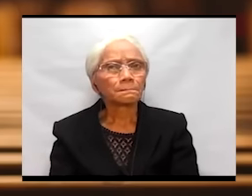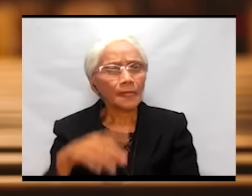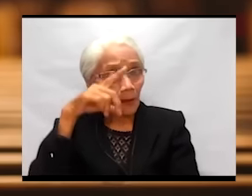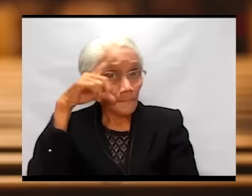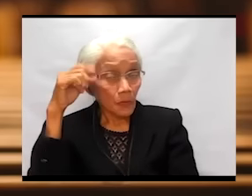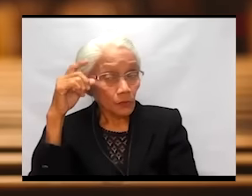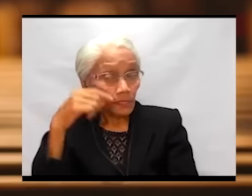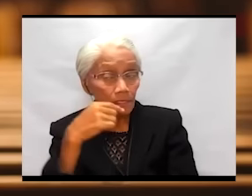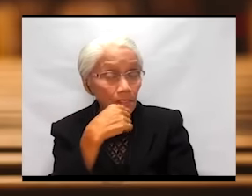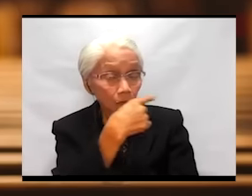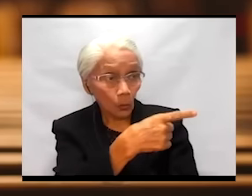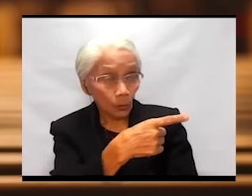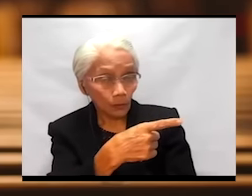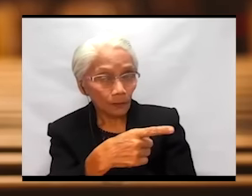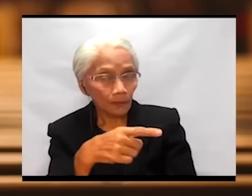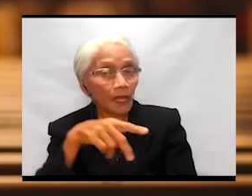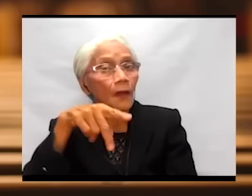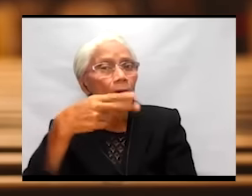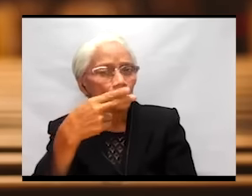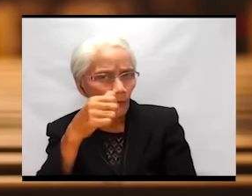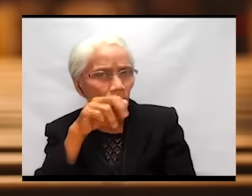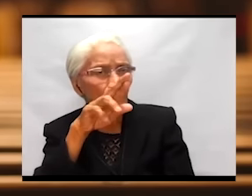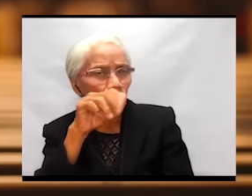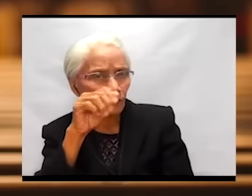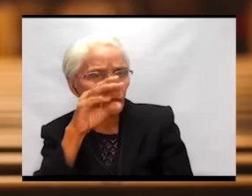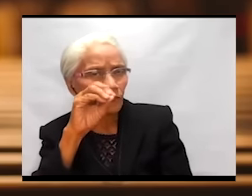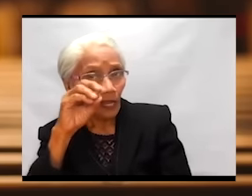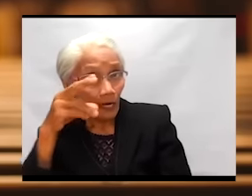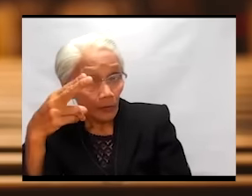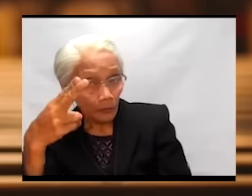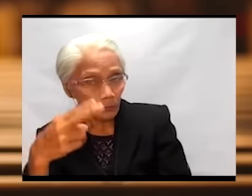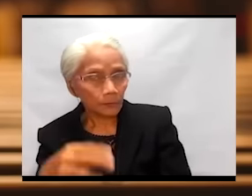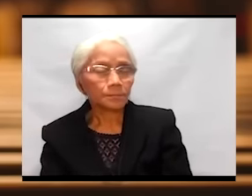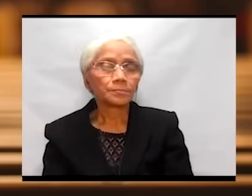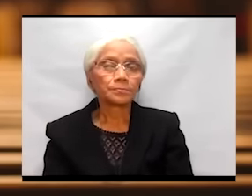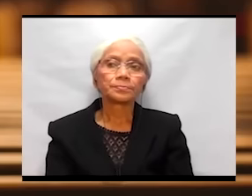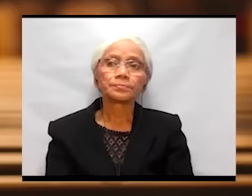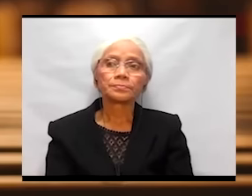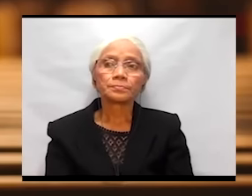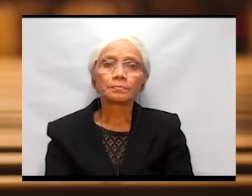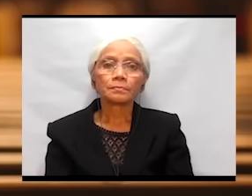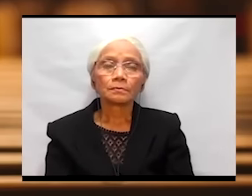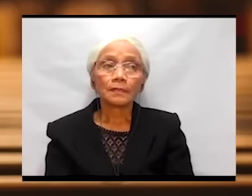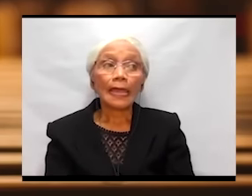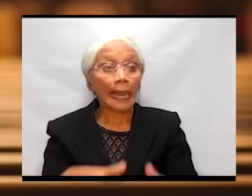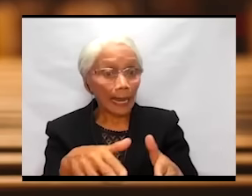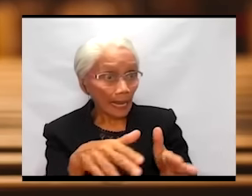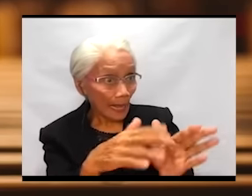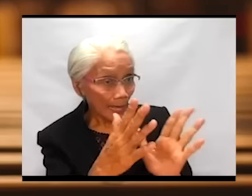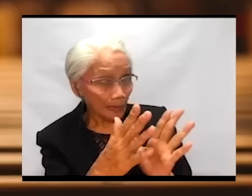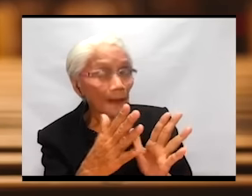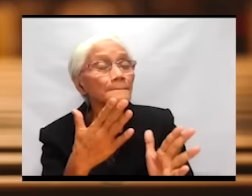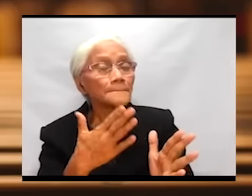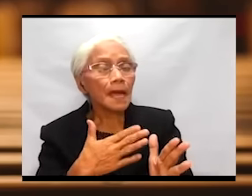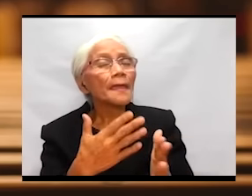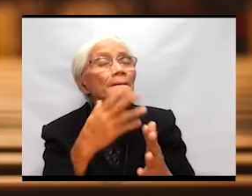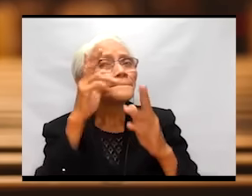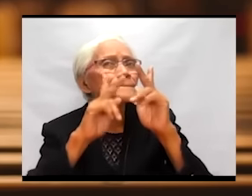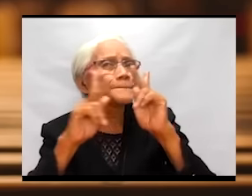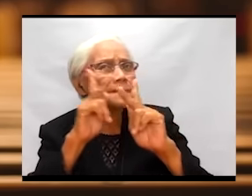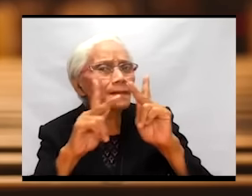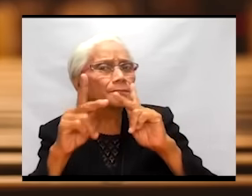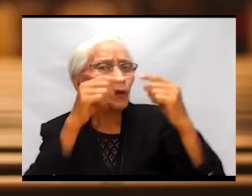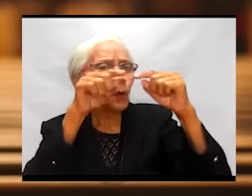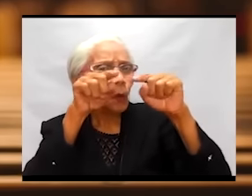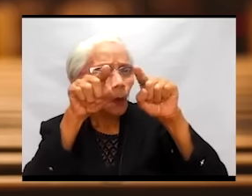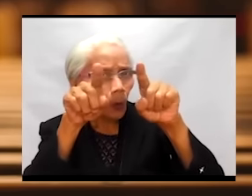God is the one speaking here. Let my people go to worship me in